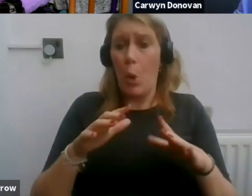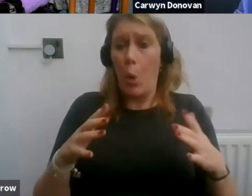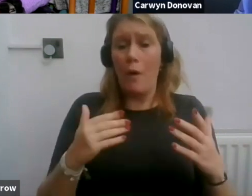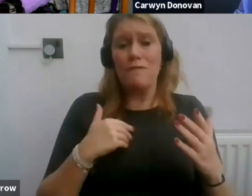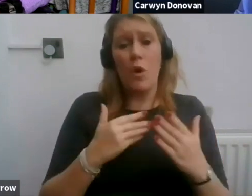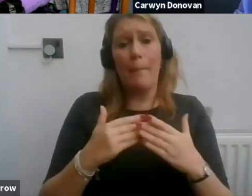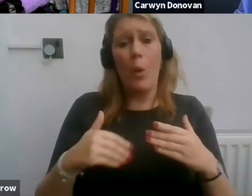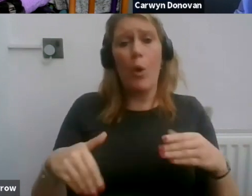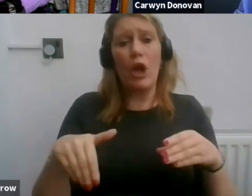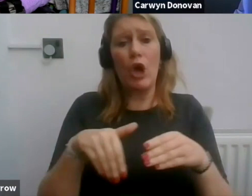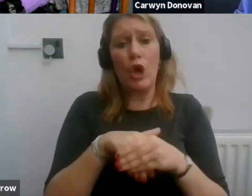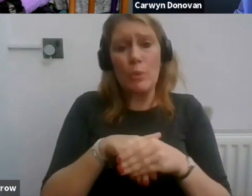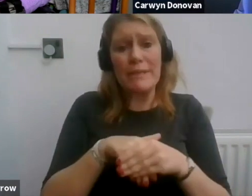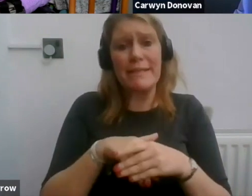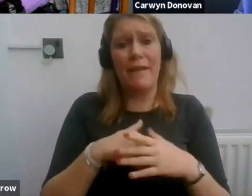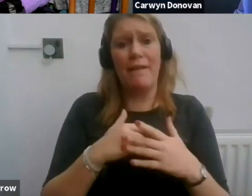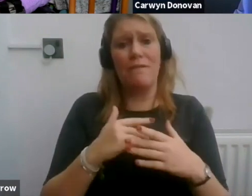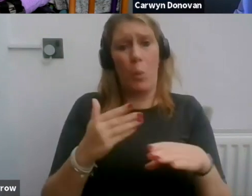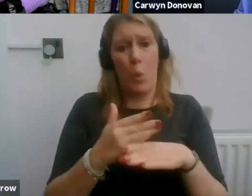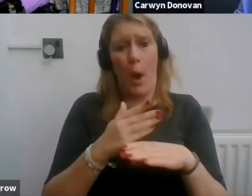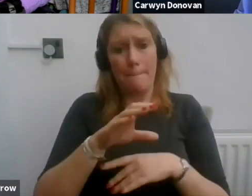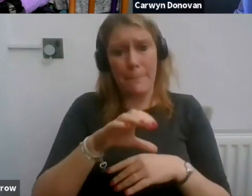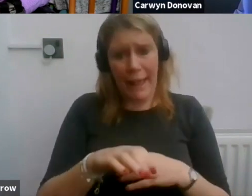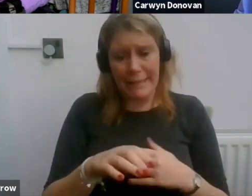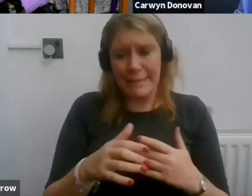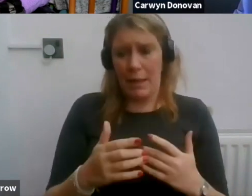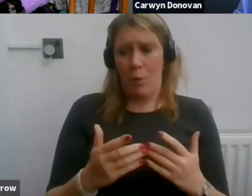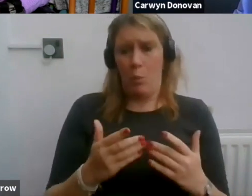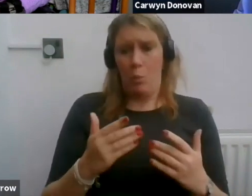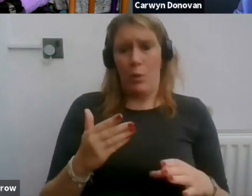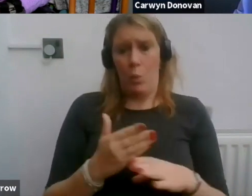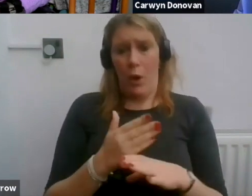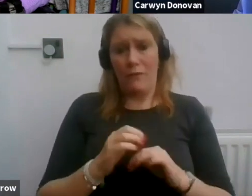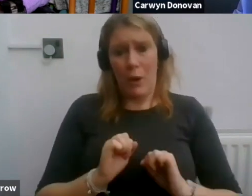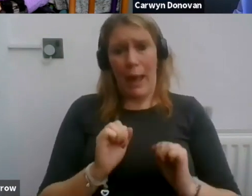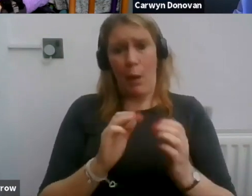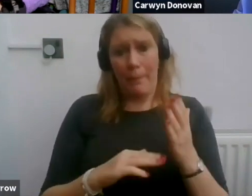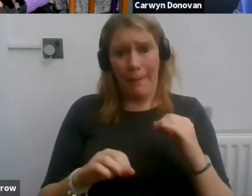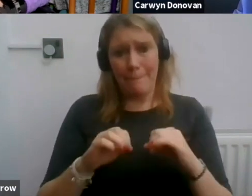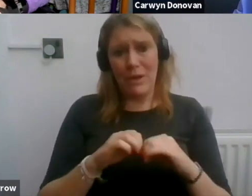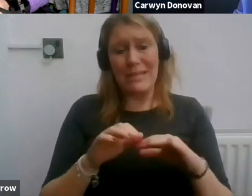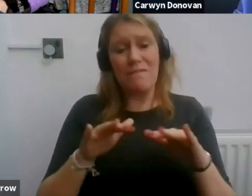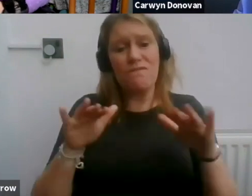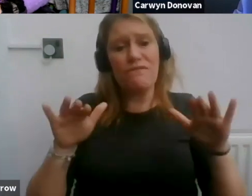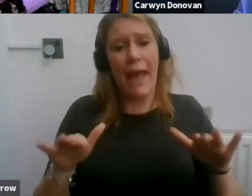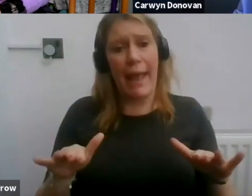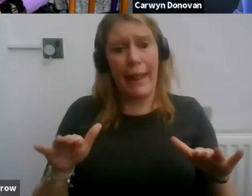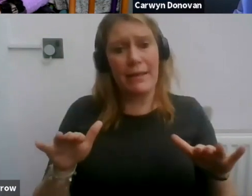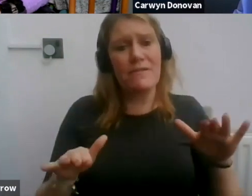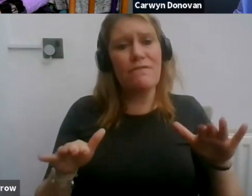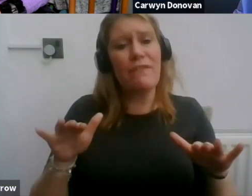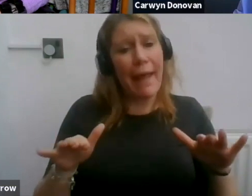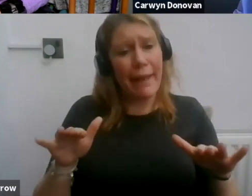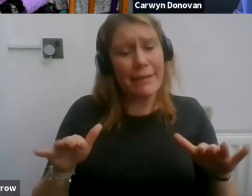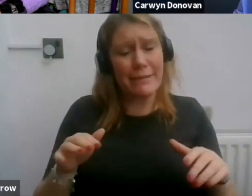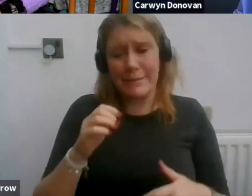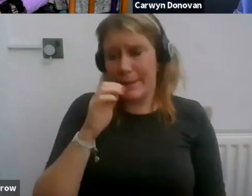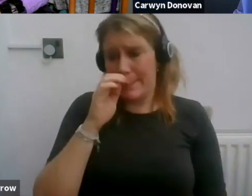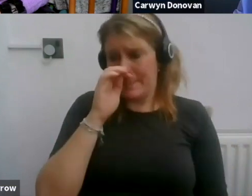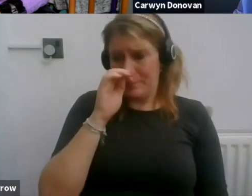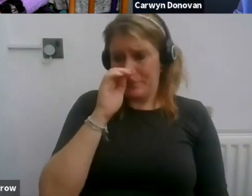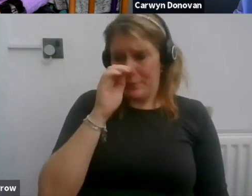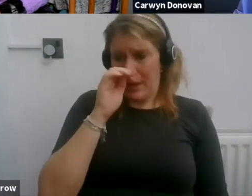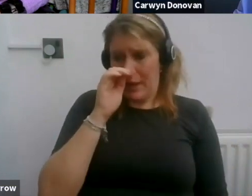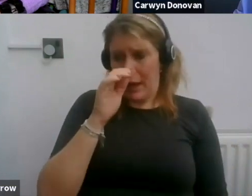interests of fairness and in the interests of our members. And I think what's unique about Bektu is